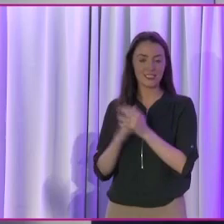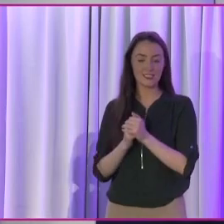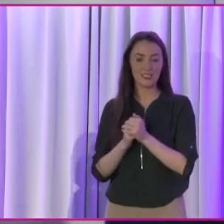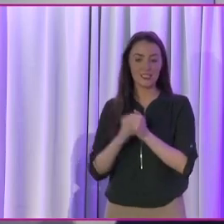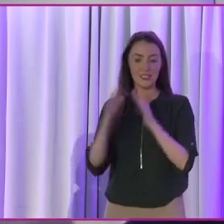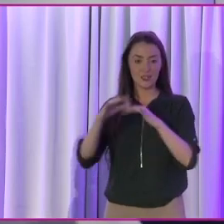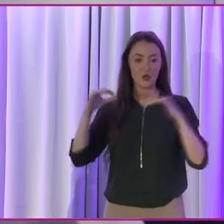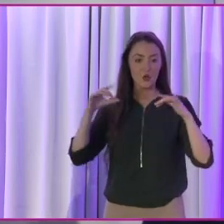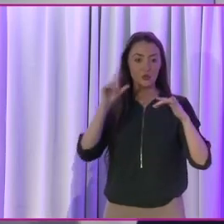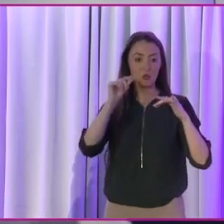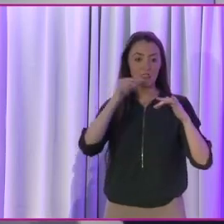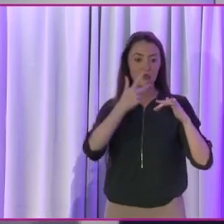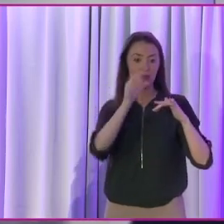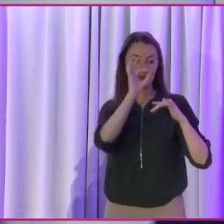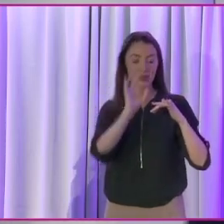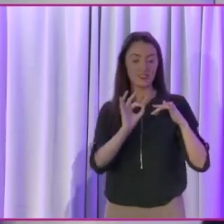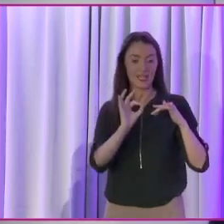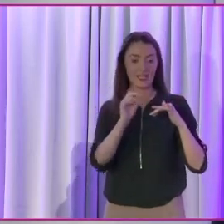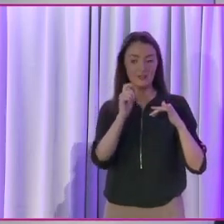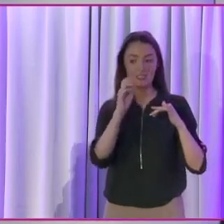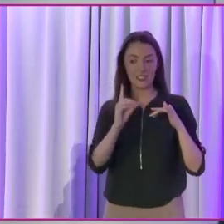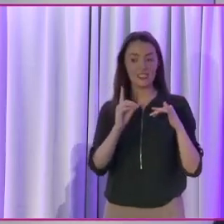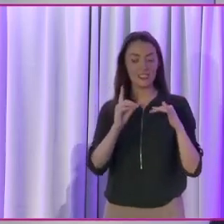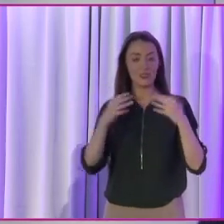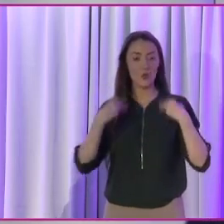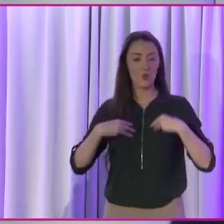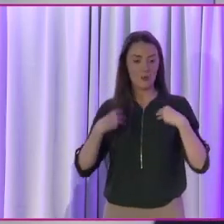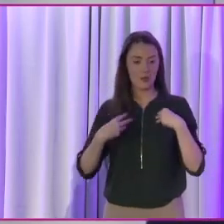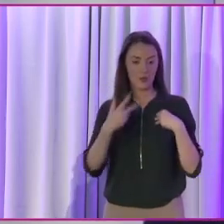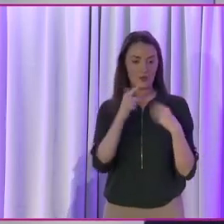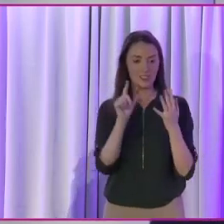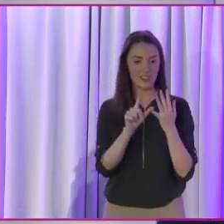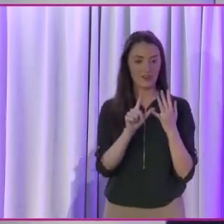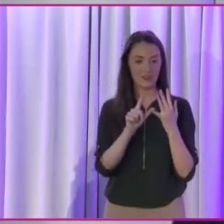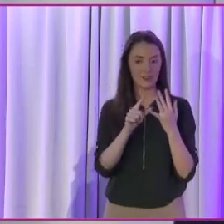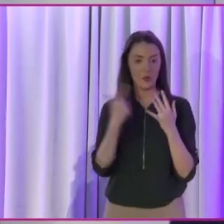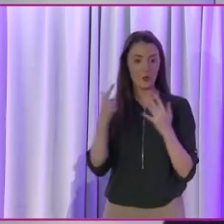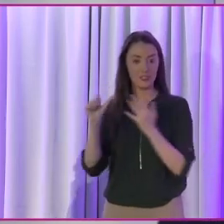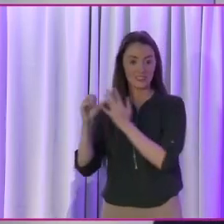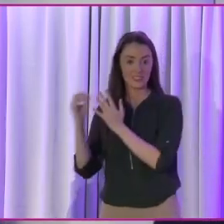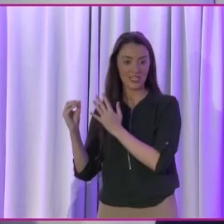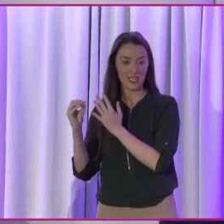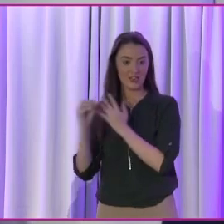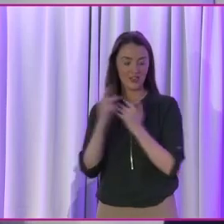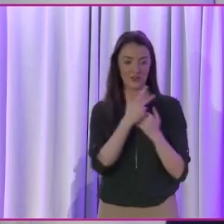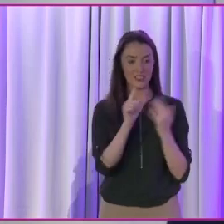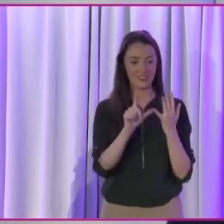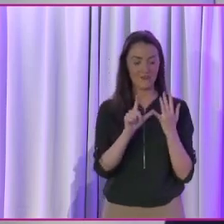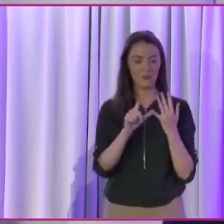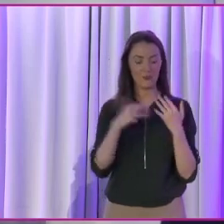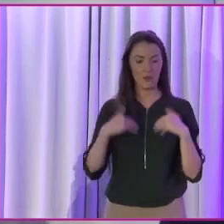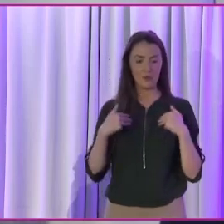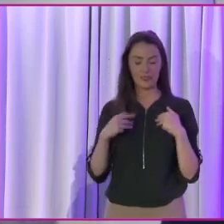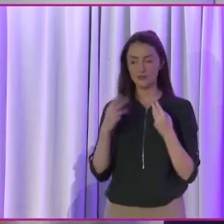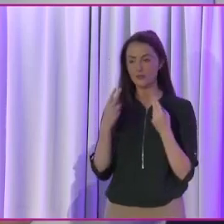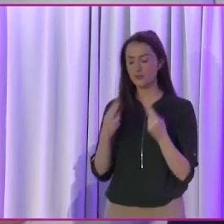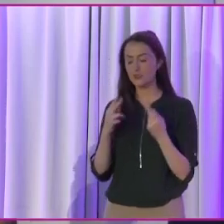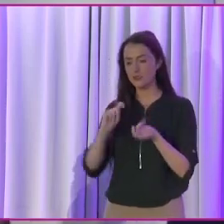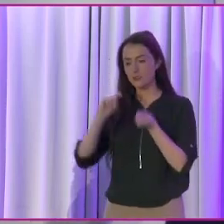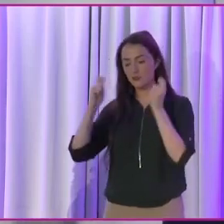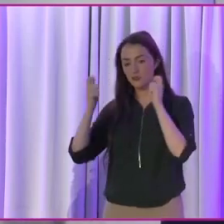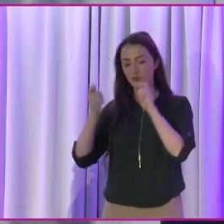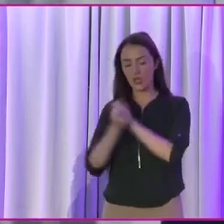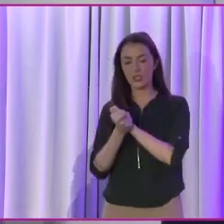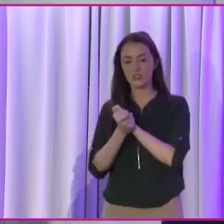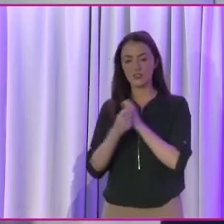23% of our TDs are women, only 37 of us out of 160. It's shameful, it has to change. Some years ago, James,